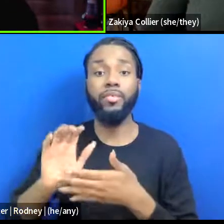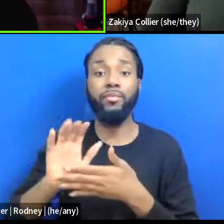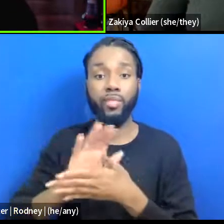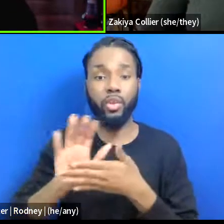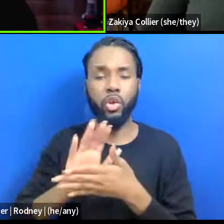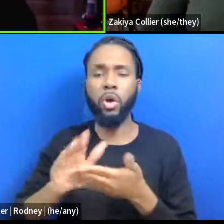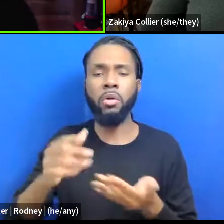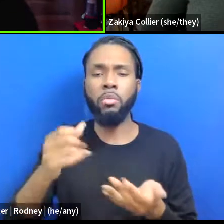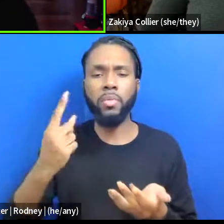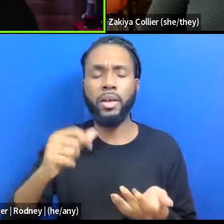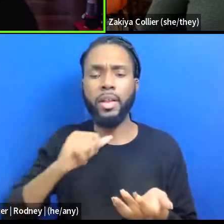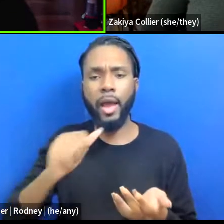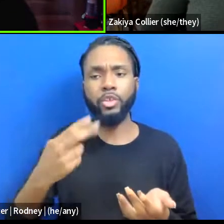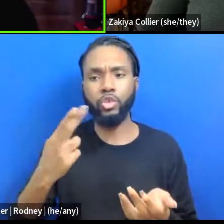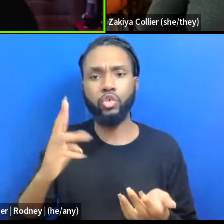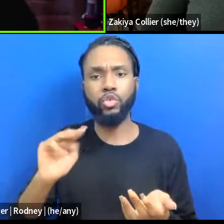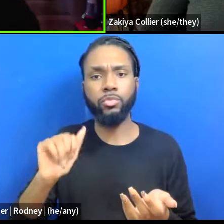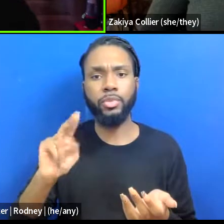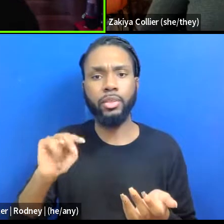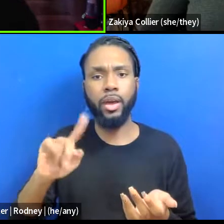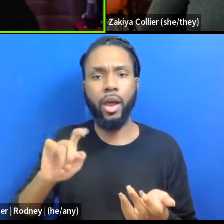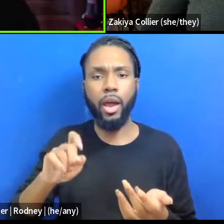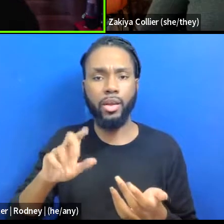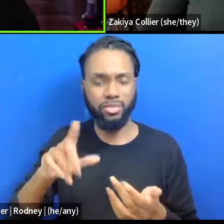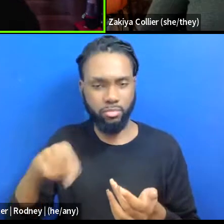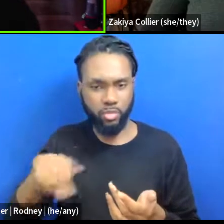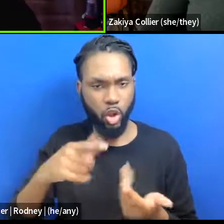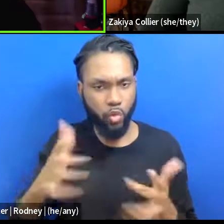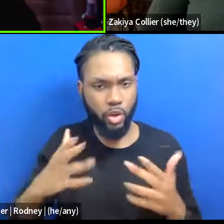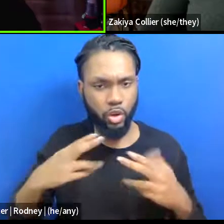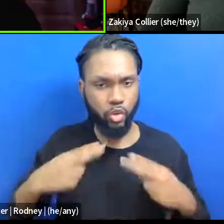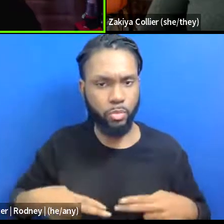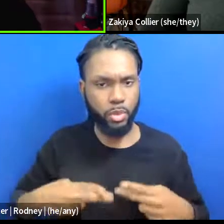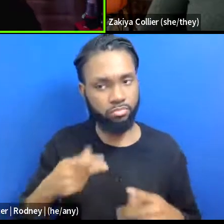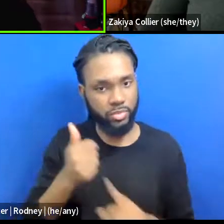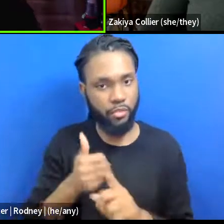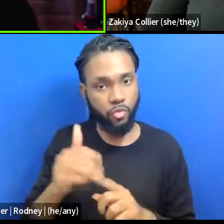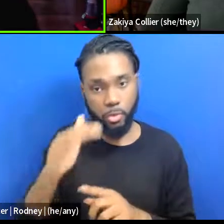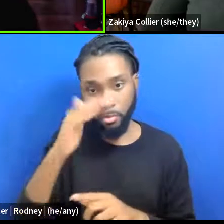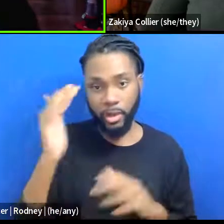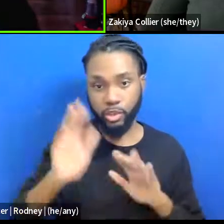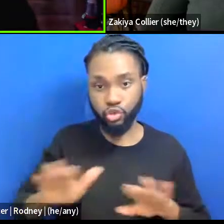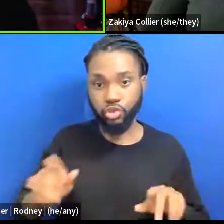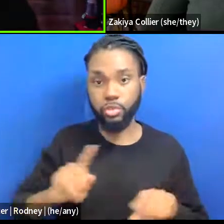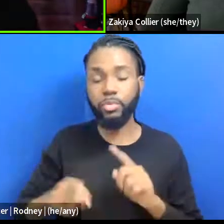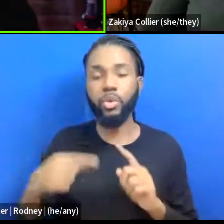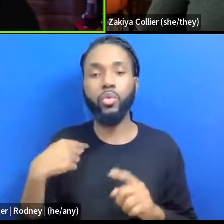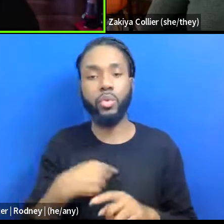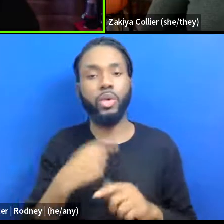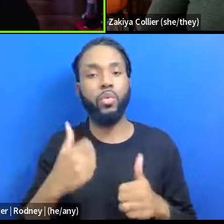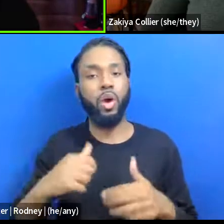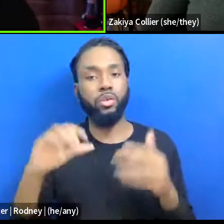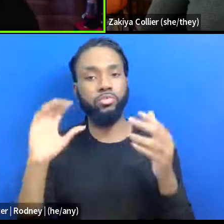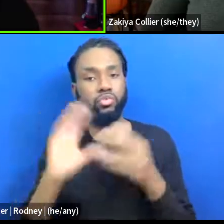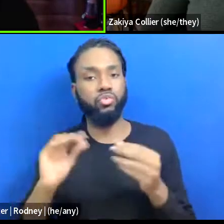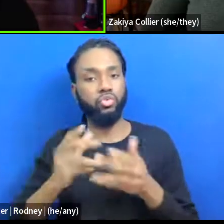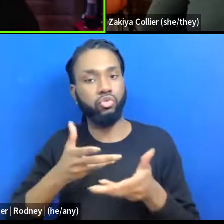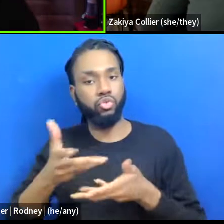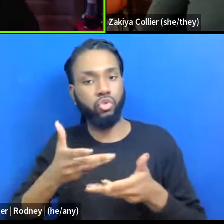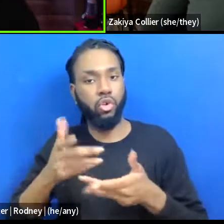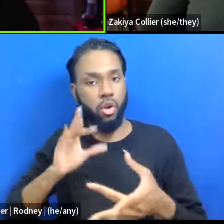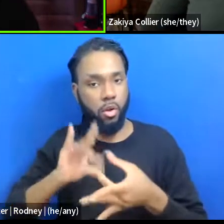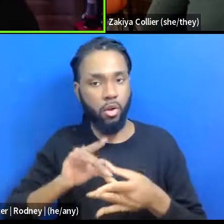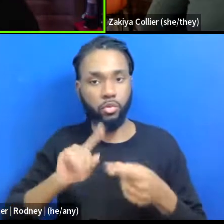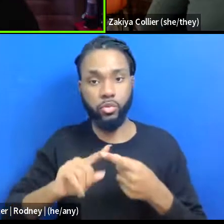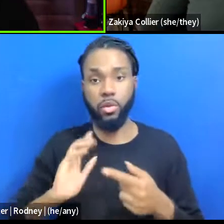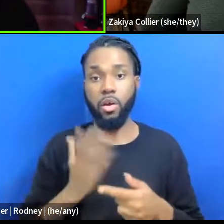because obviously the children were already human. There were Black children, but we wanted to kind of speak to our community because at the time we